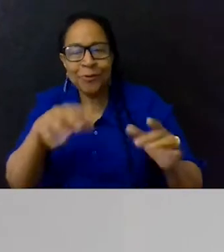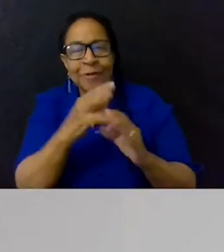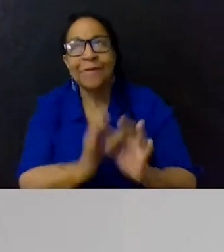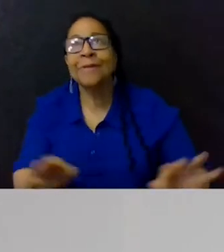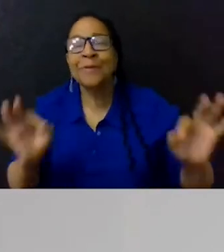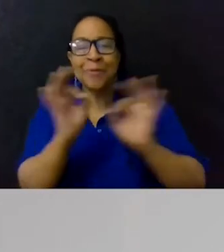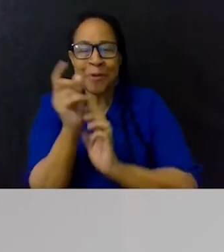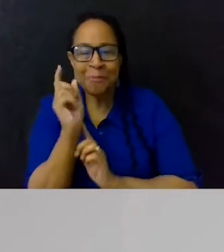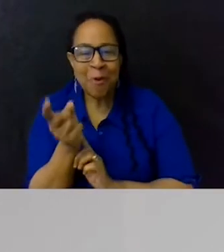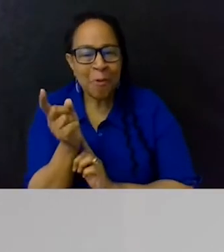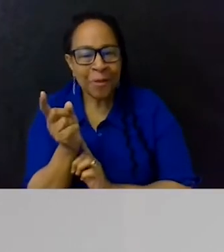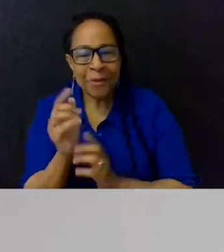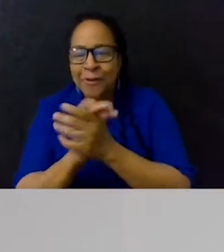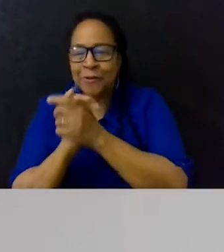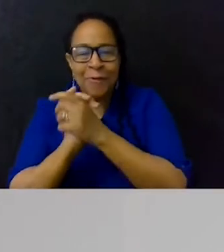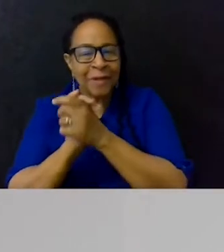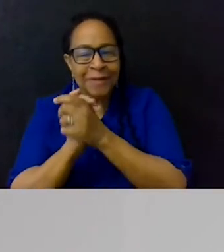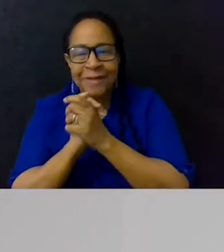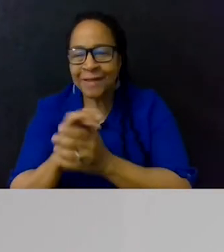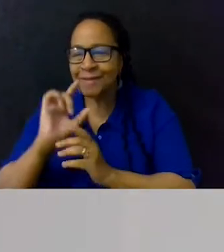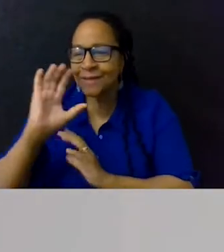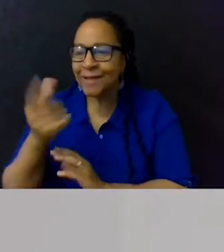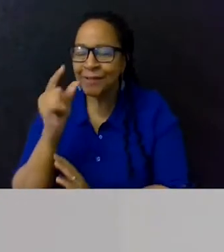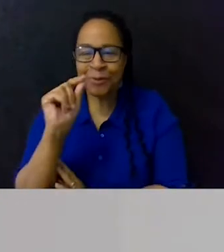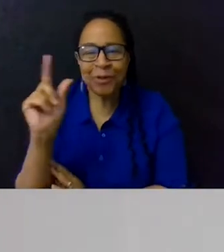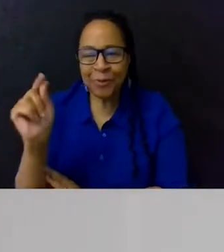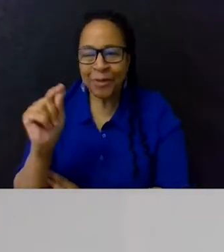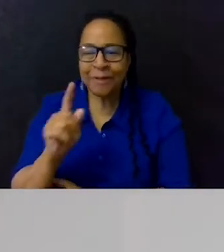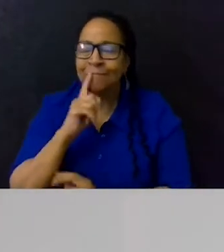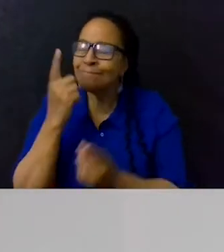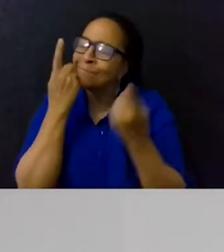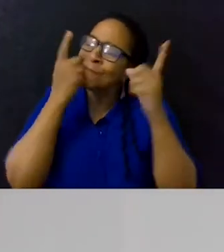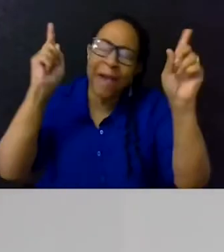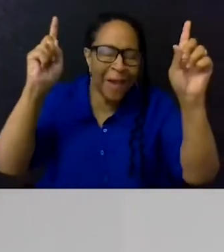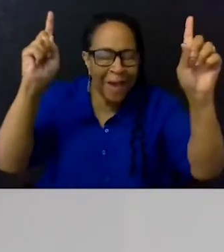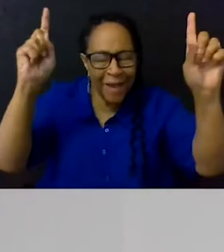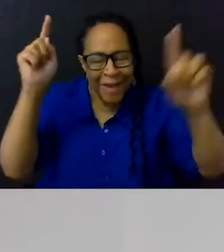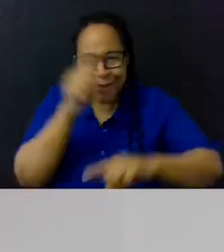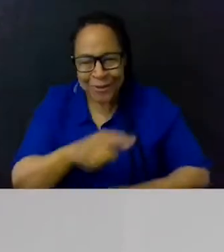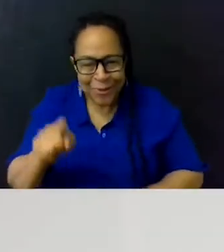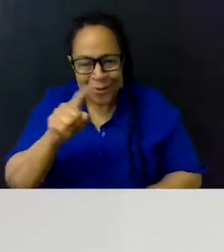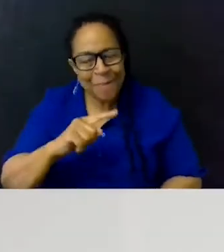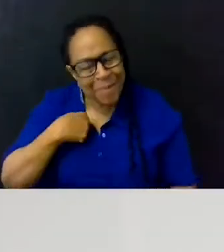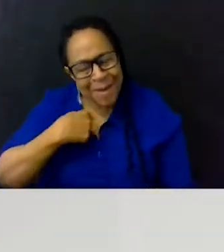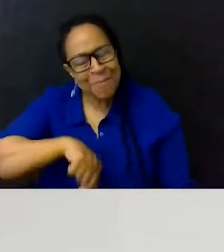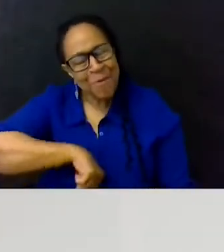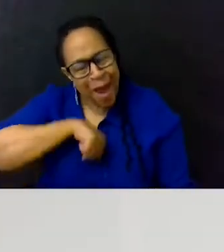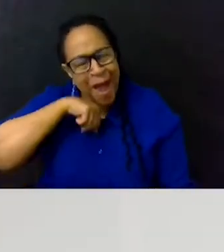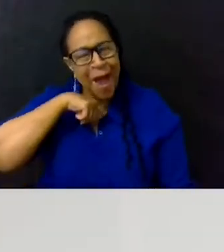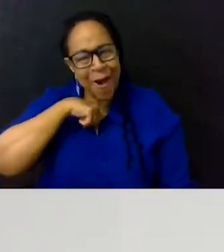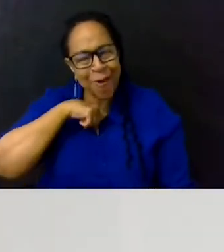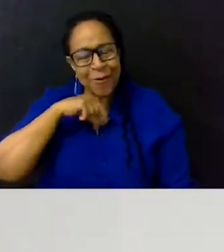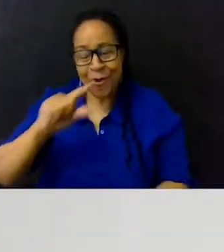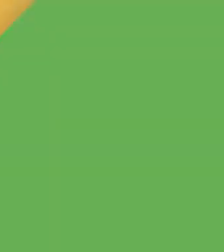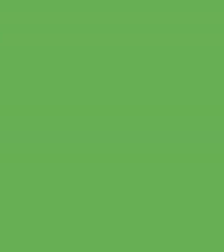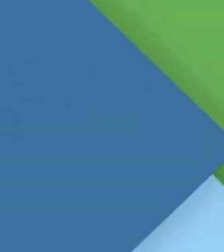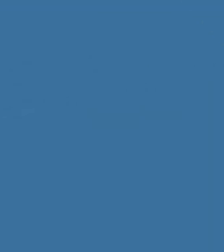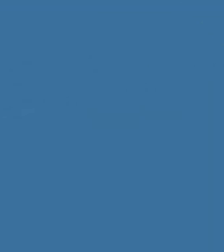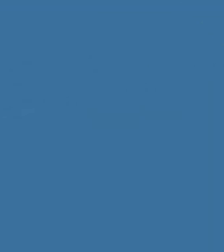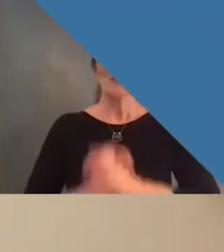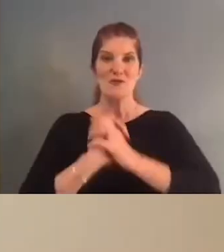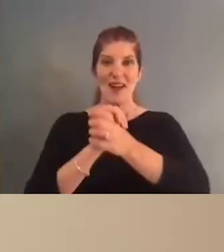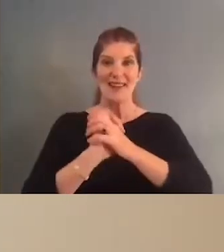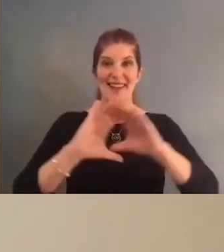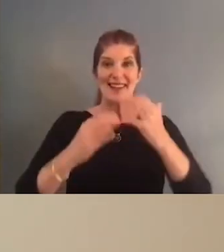occasion. Congratulations, Class of 2020. You really did it. I'm so proud. Graduating from high school is an incredible milestone.